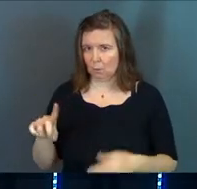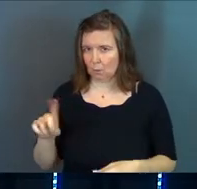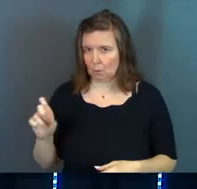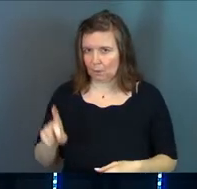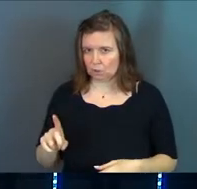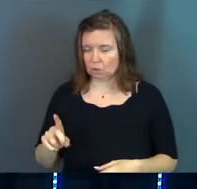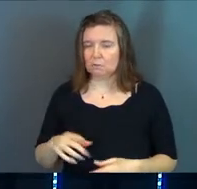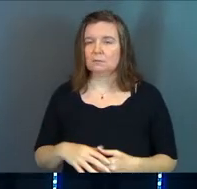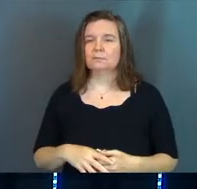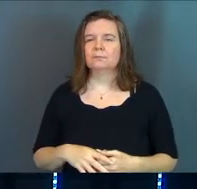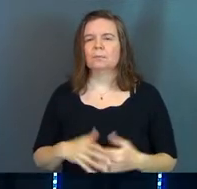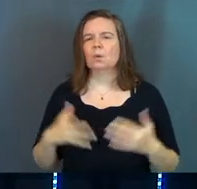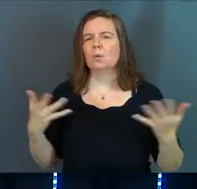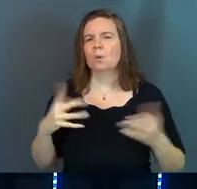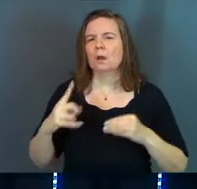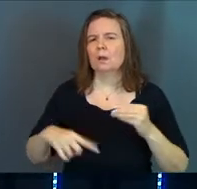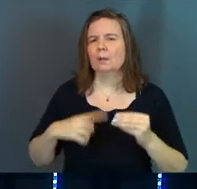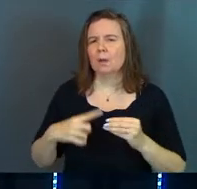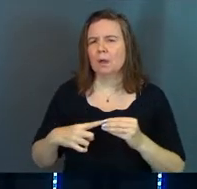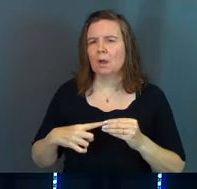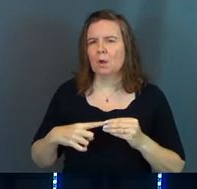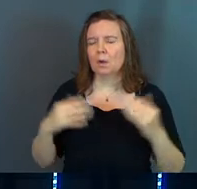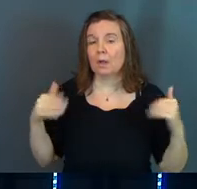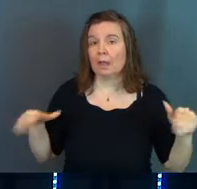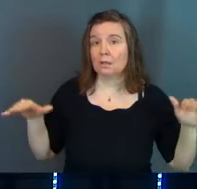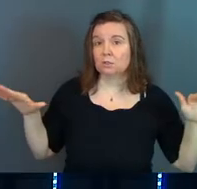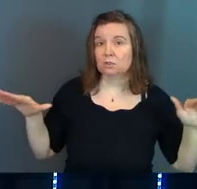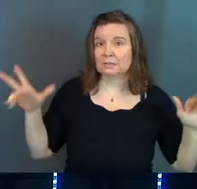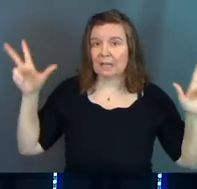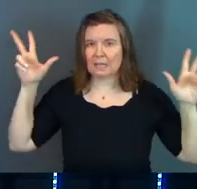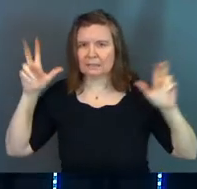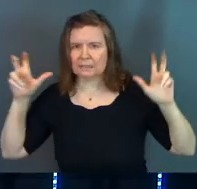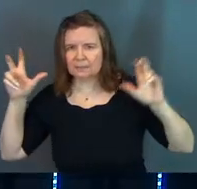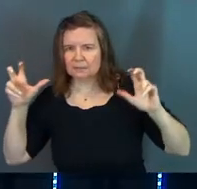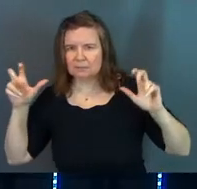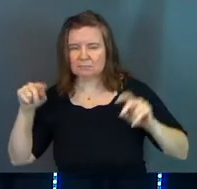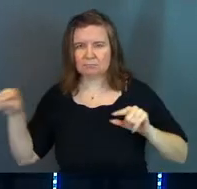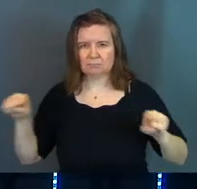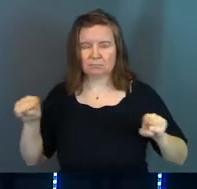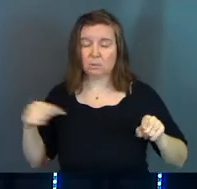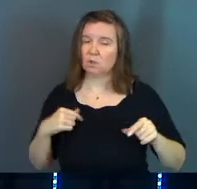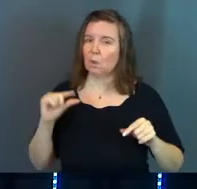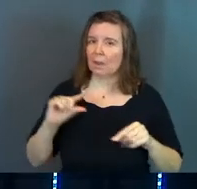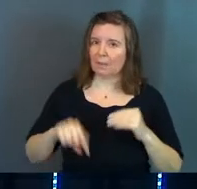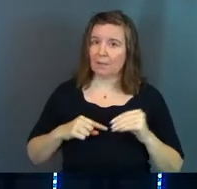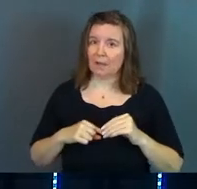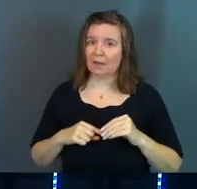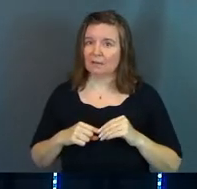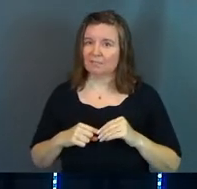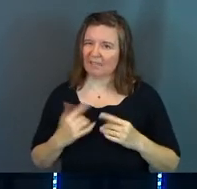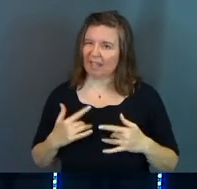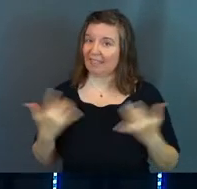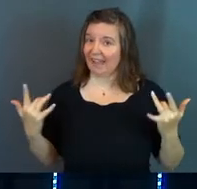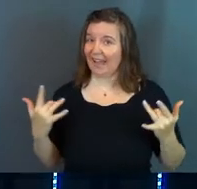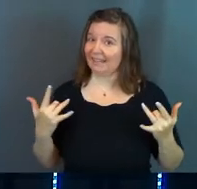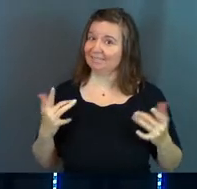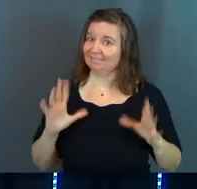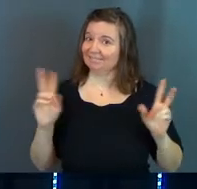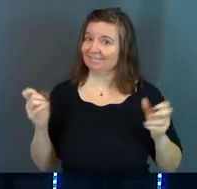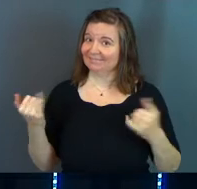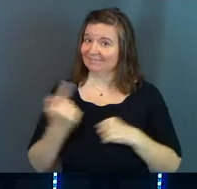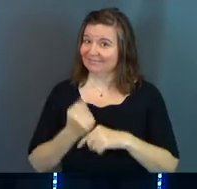question, what about angels and demons? So a little bit of light fare for us today,